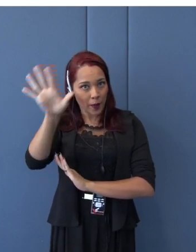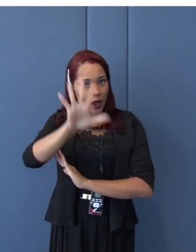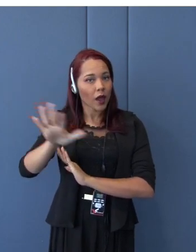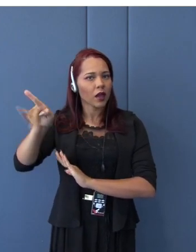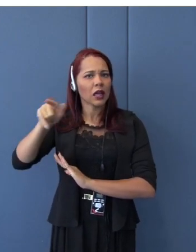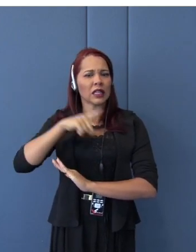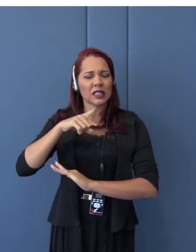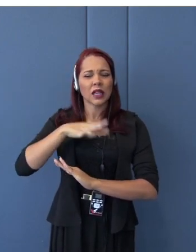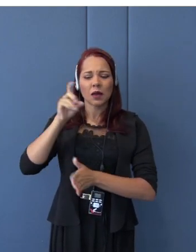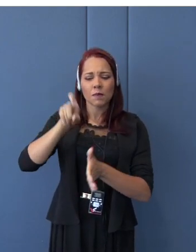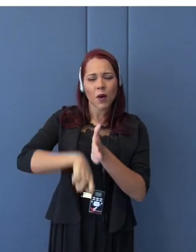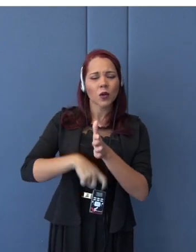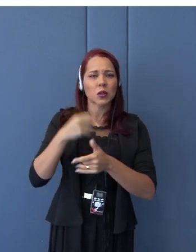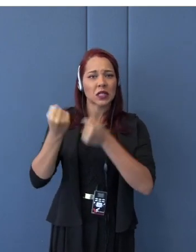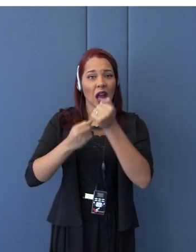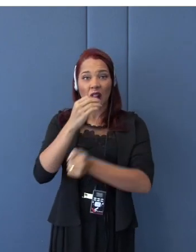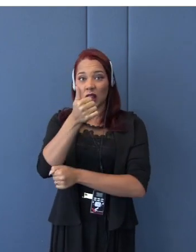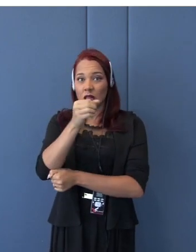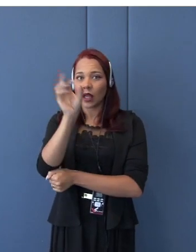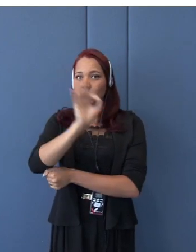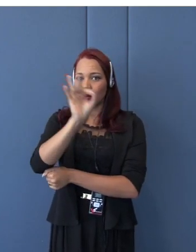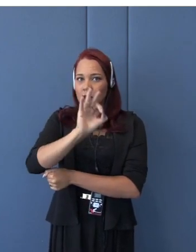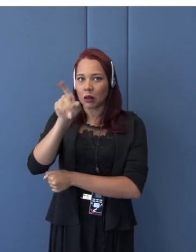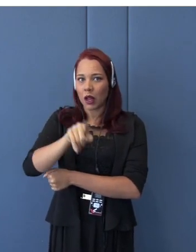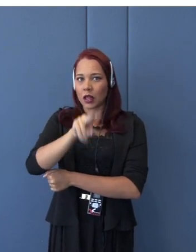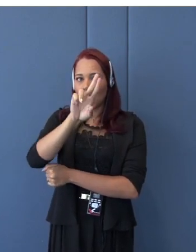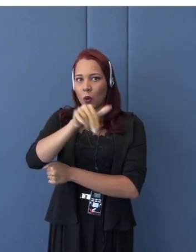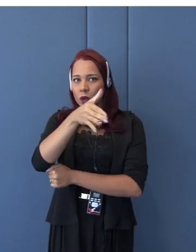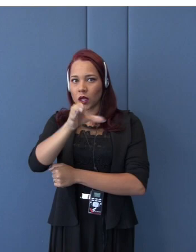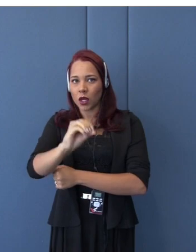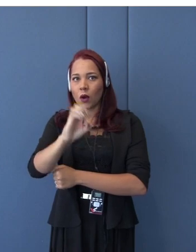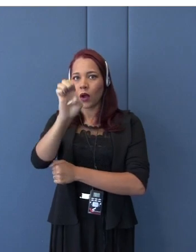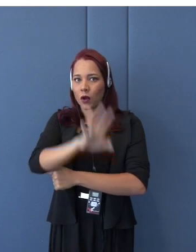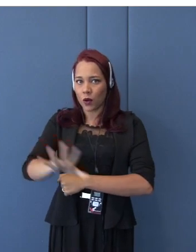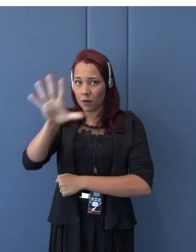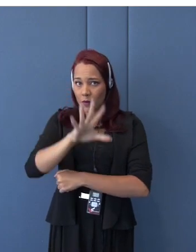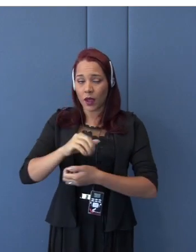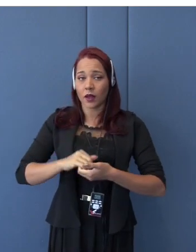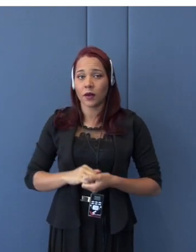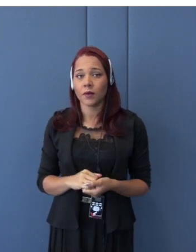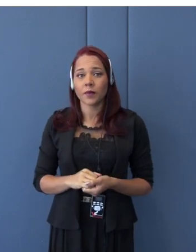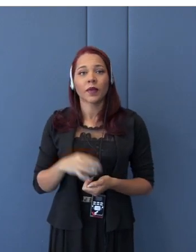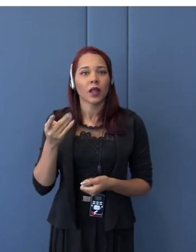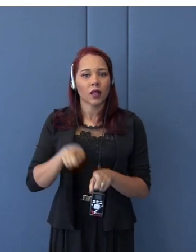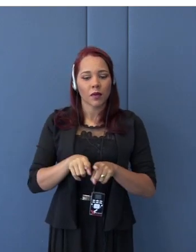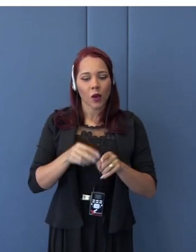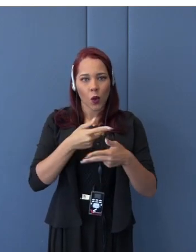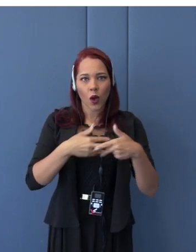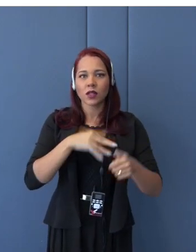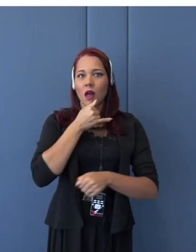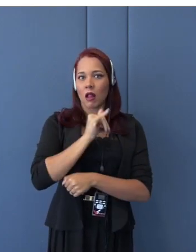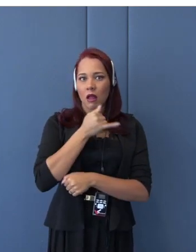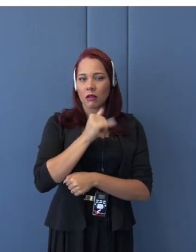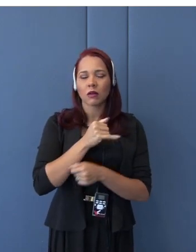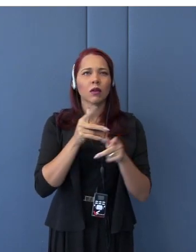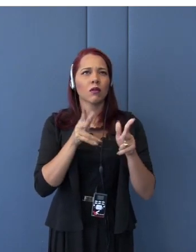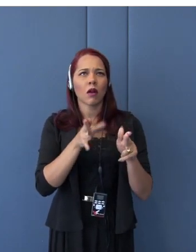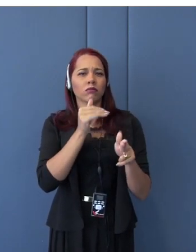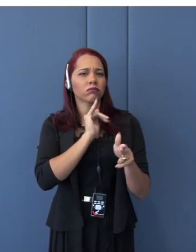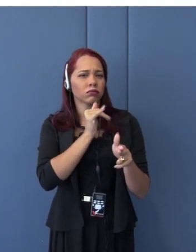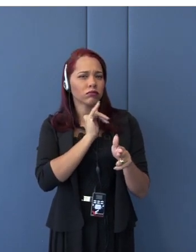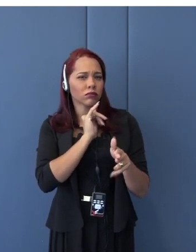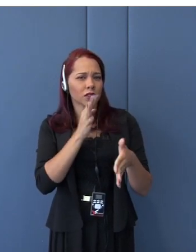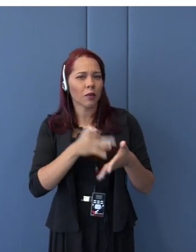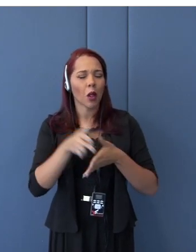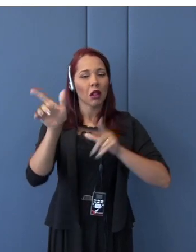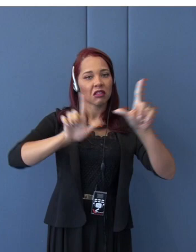is 10%. And for the electric appliances such as plasma TV, those are